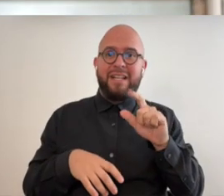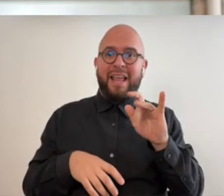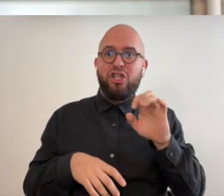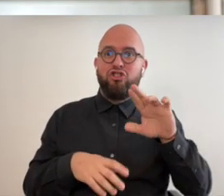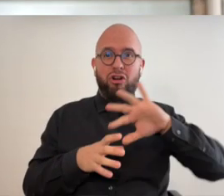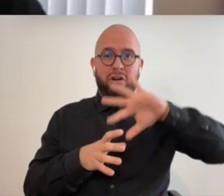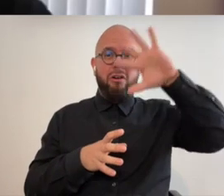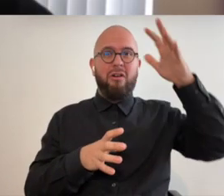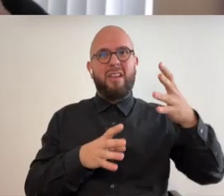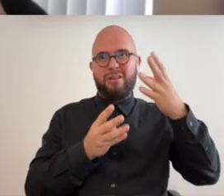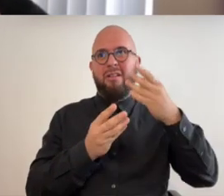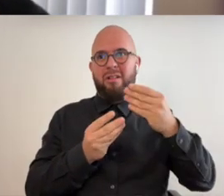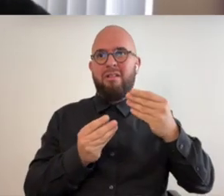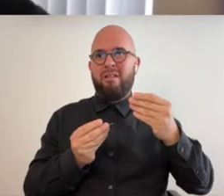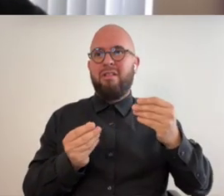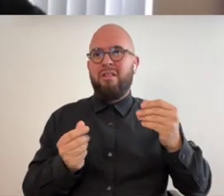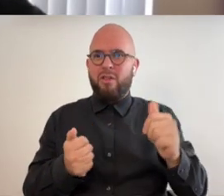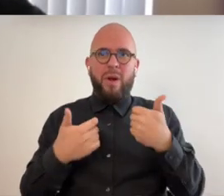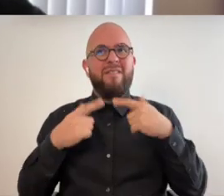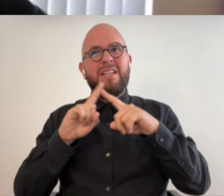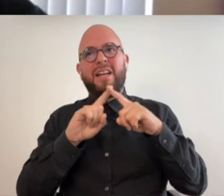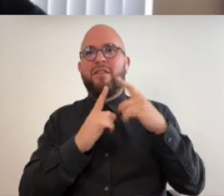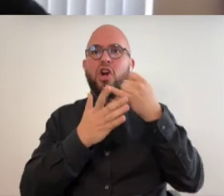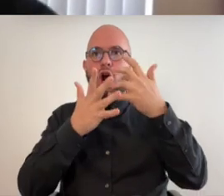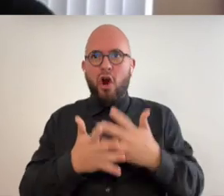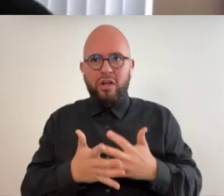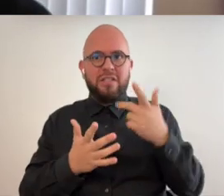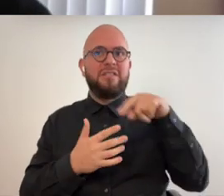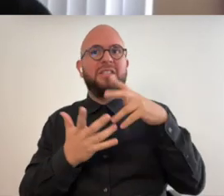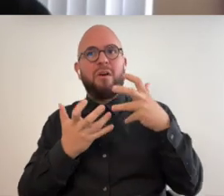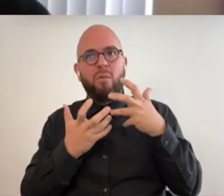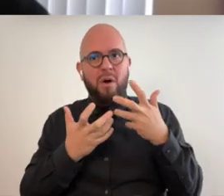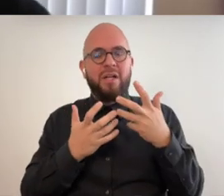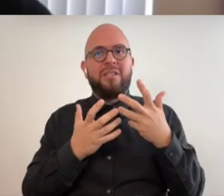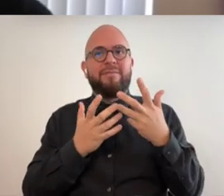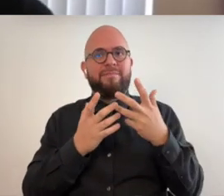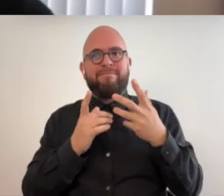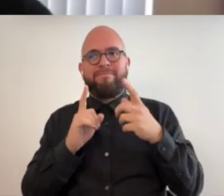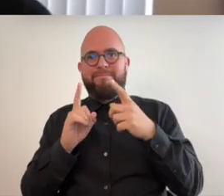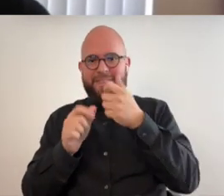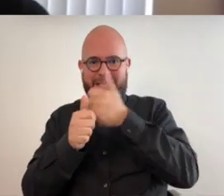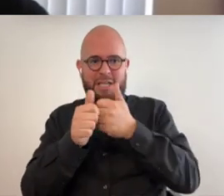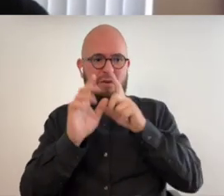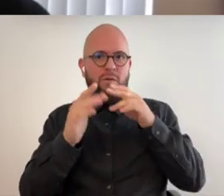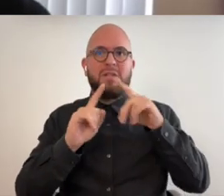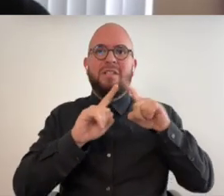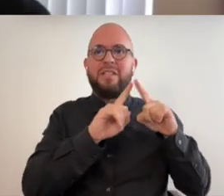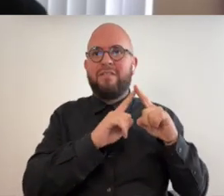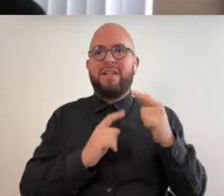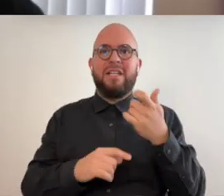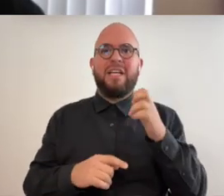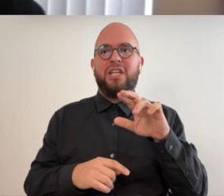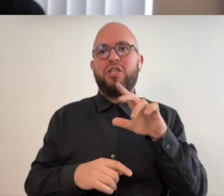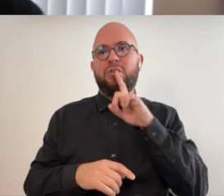signed a different glacier in the park and uh so i used a hundred years worth of climate data for the eel